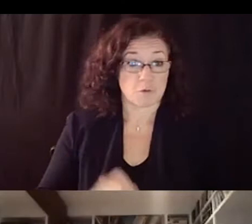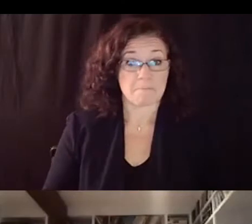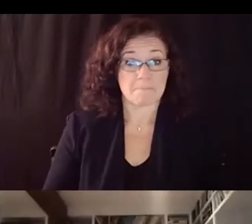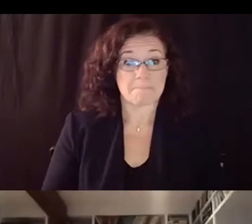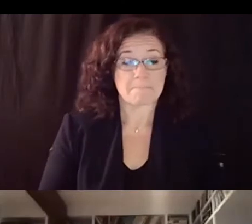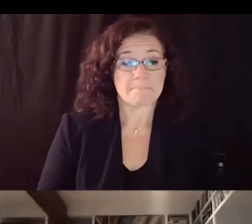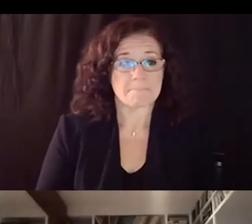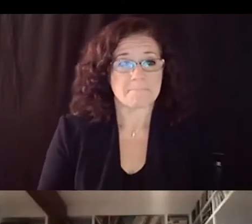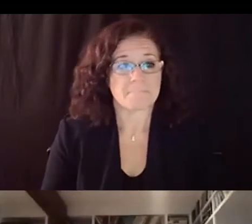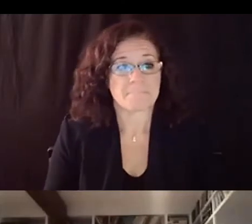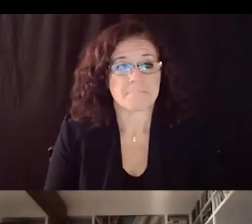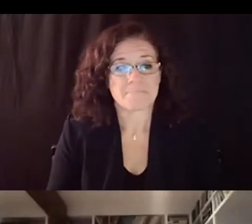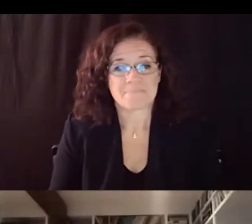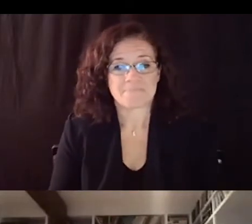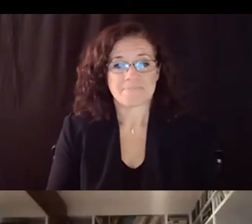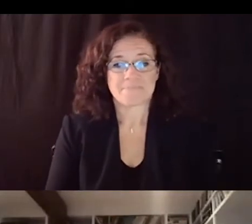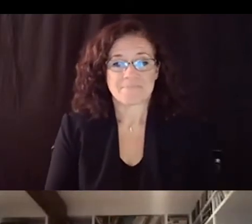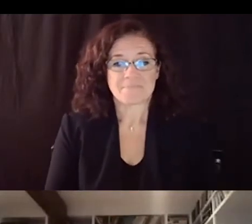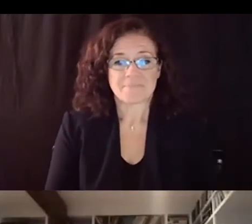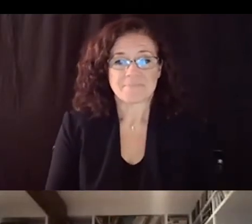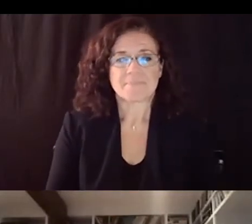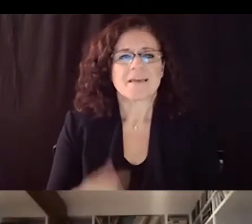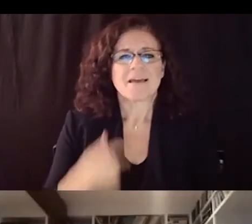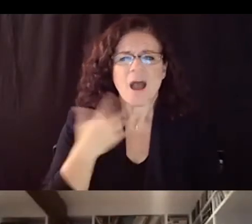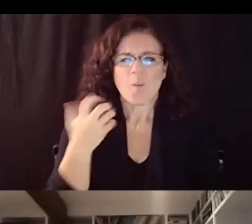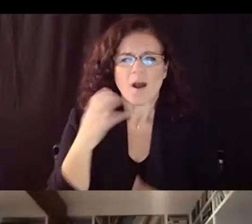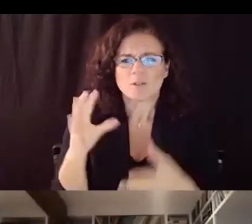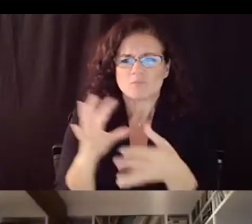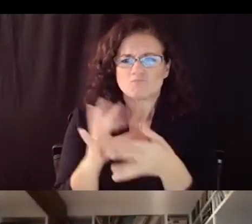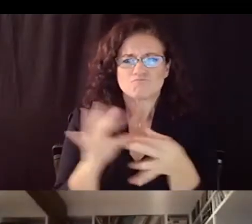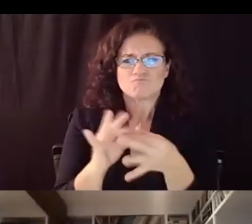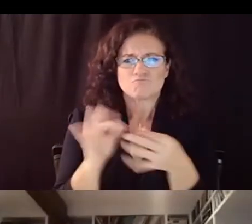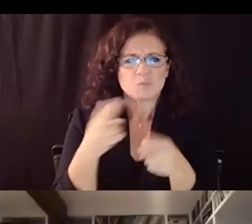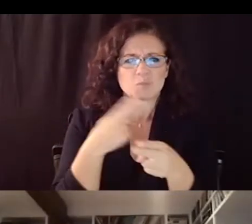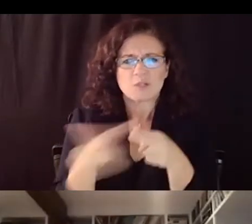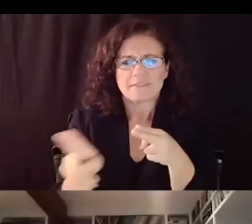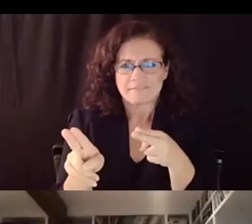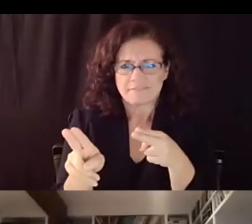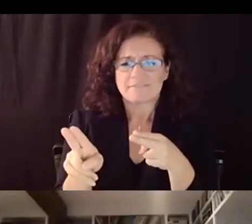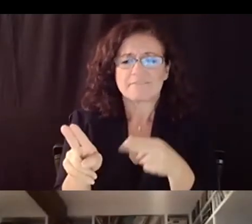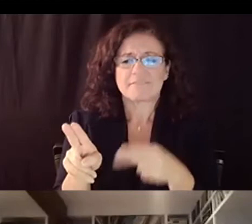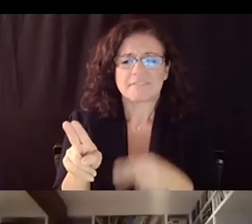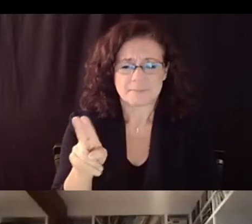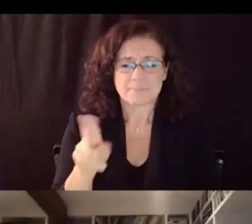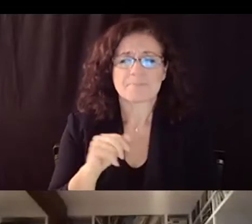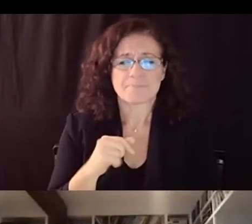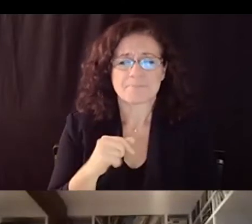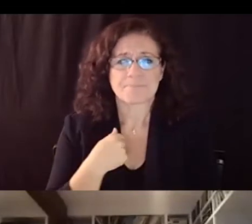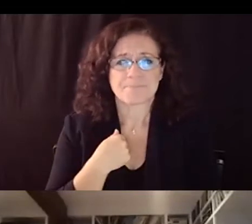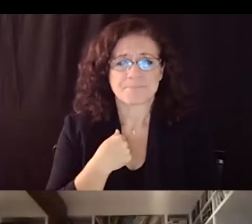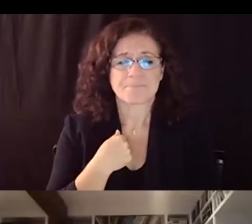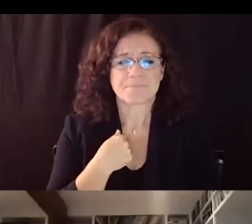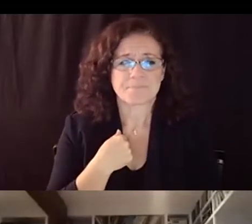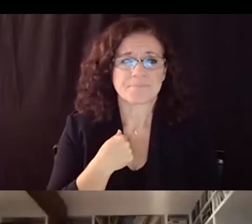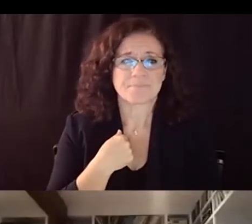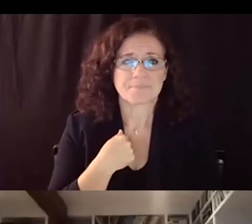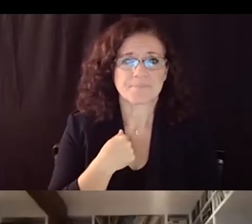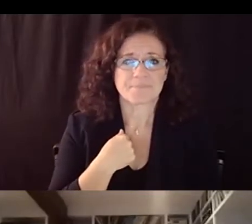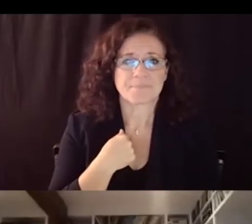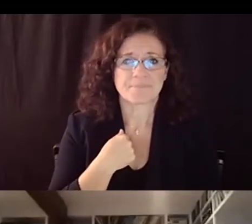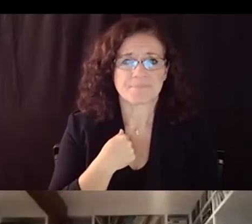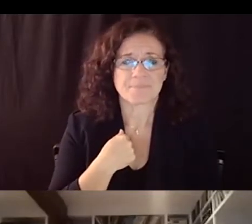pretty brief um um i just wanted to well actually i want to start by by saying that um